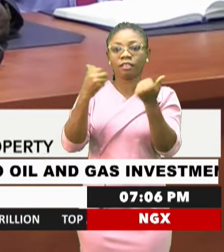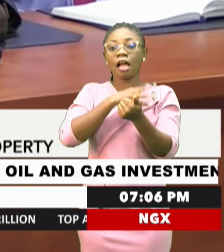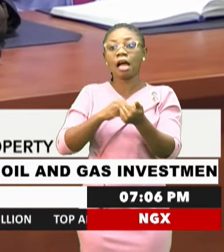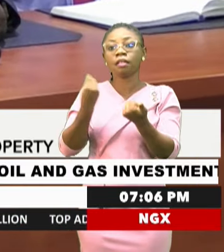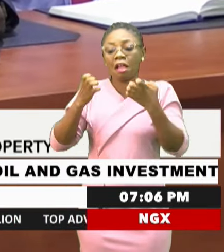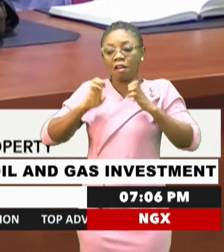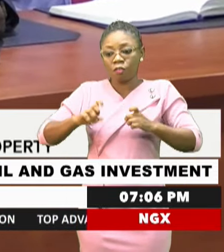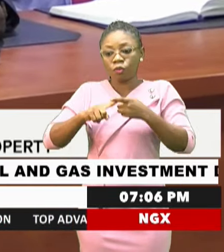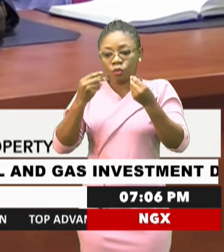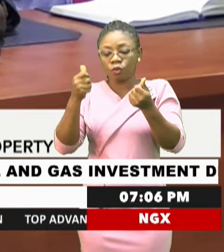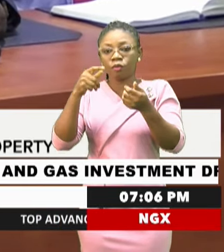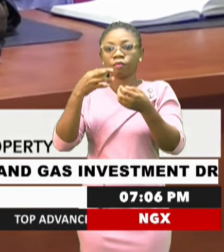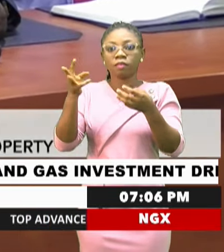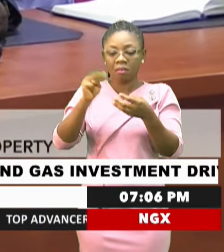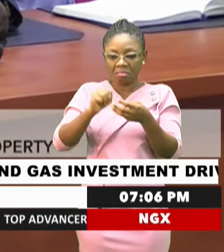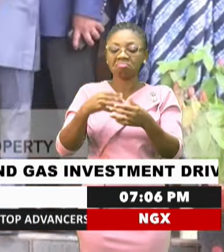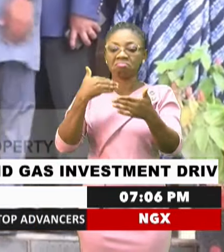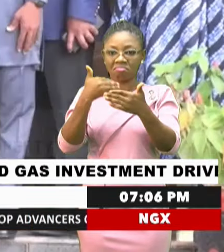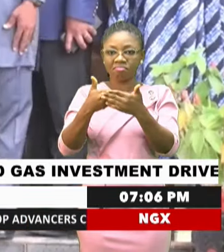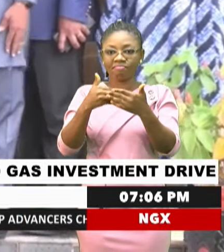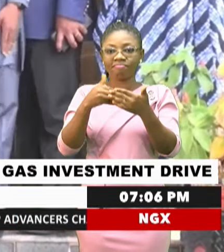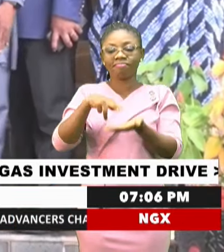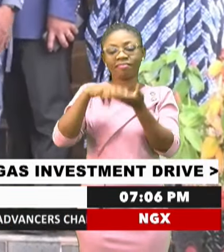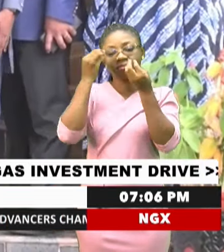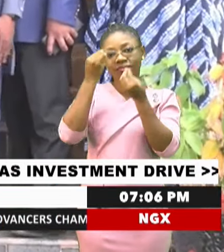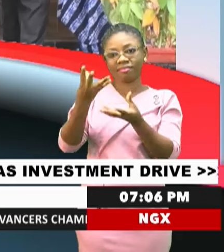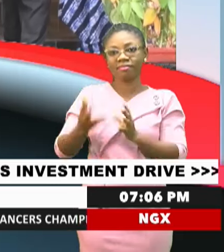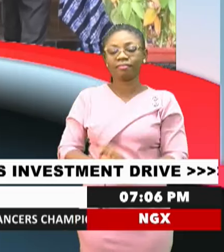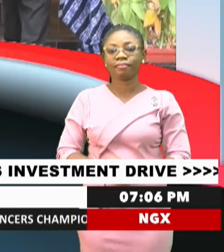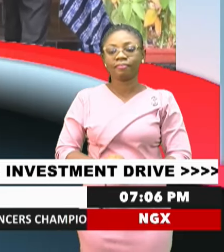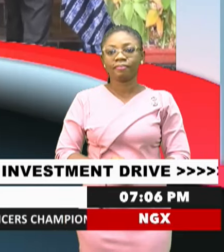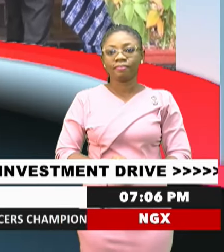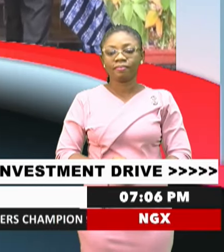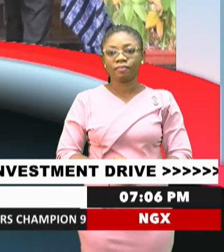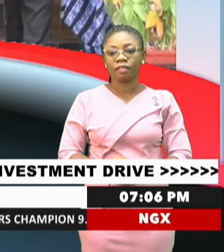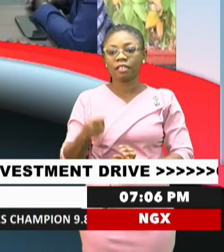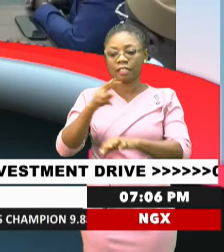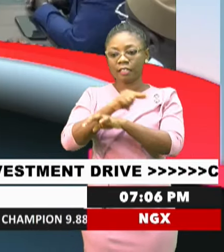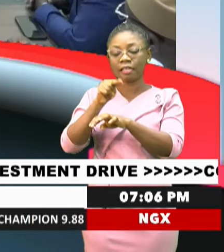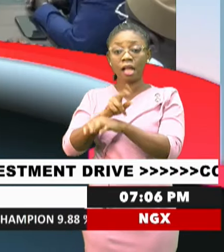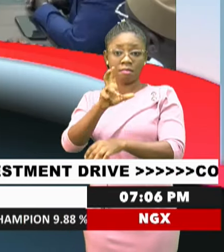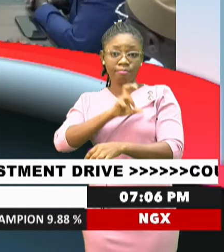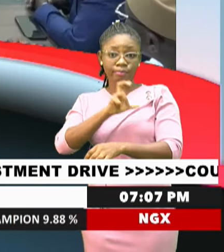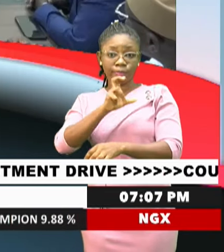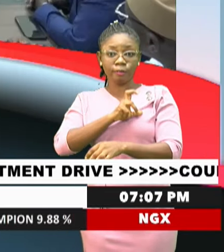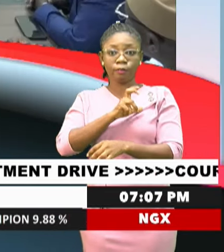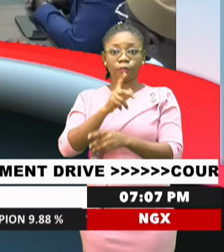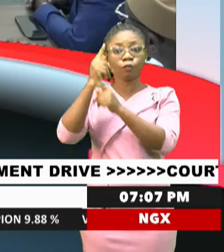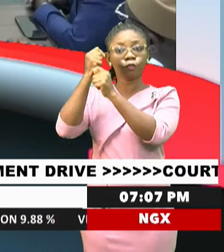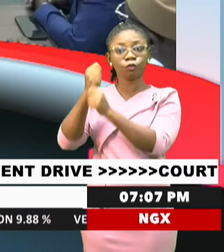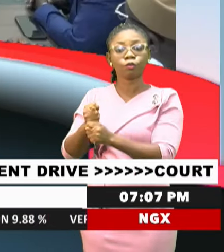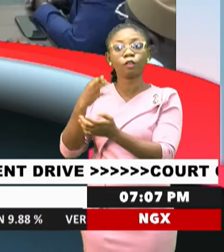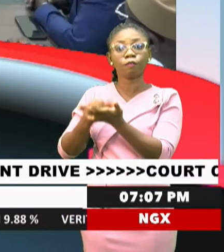can be in hand. Hamma Jabani, NTA News. The Nigeria Police Trust Fund will